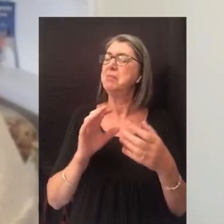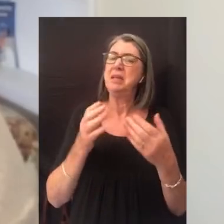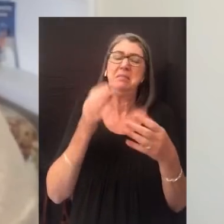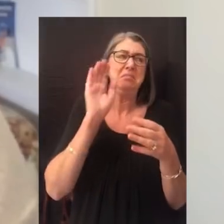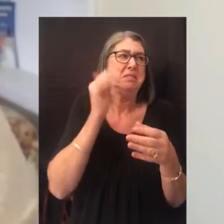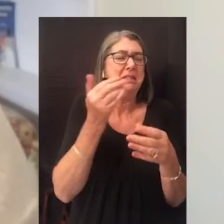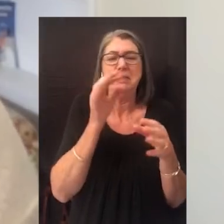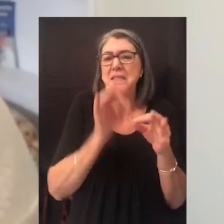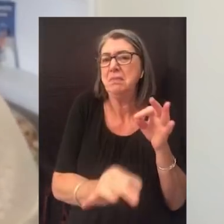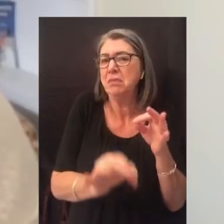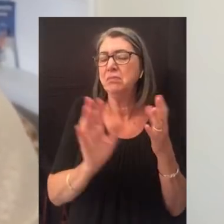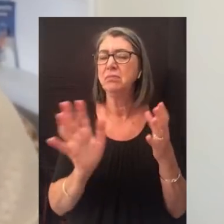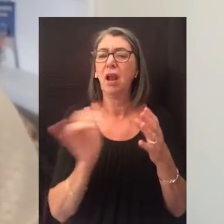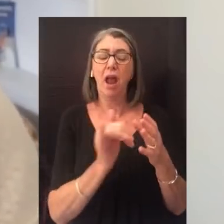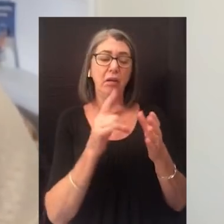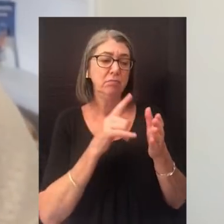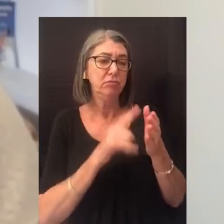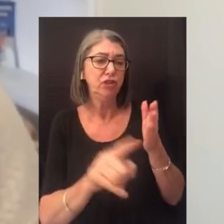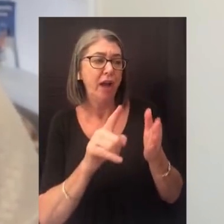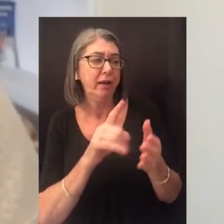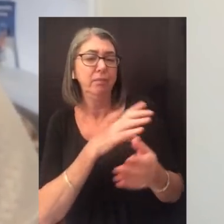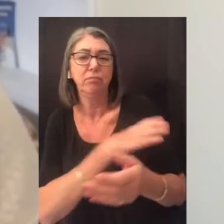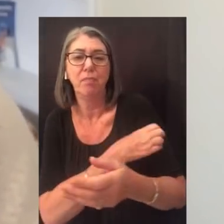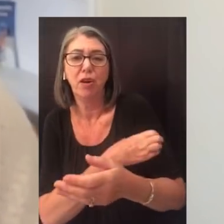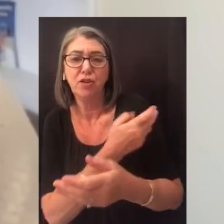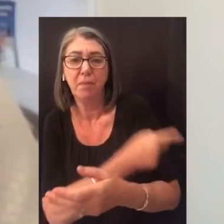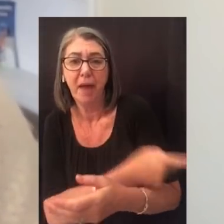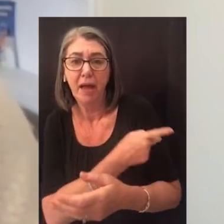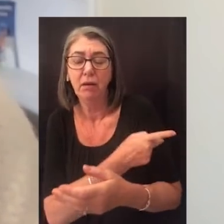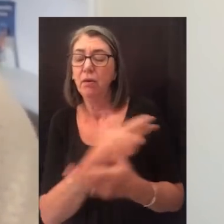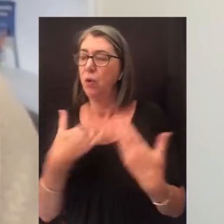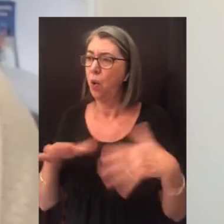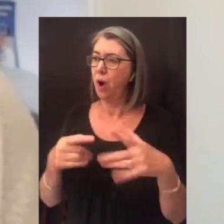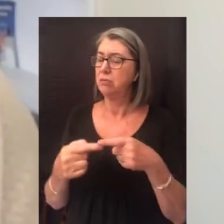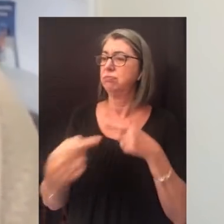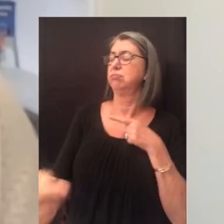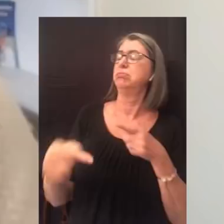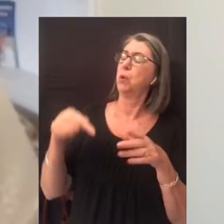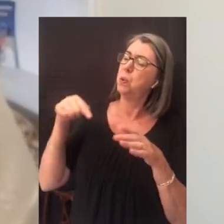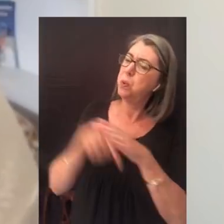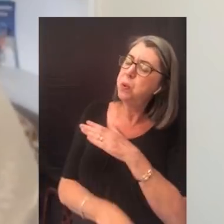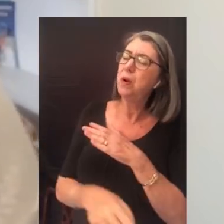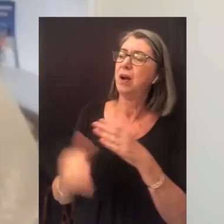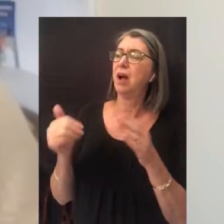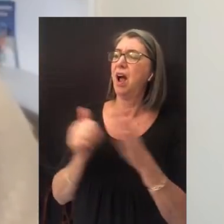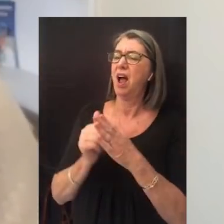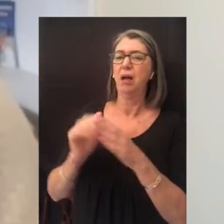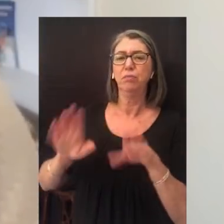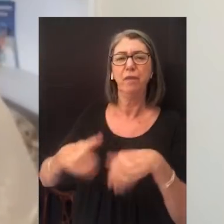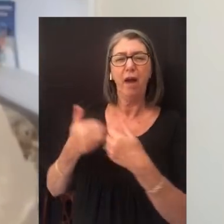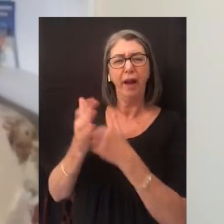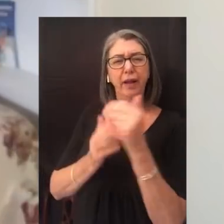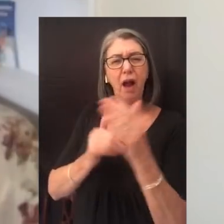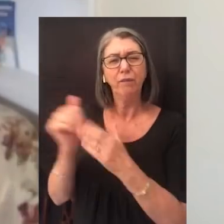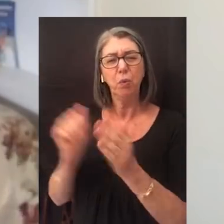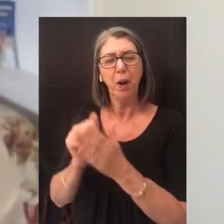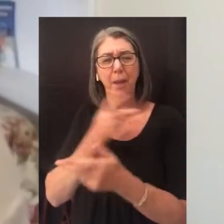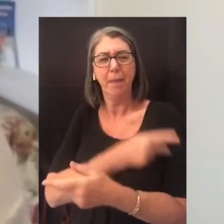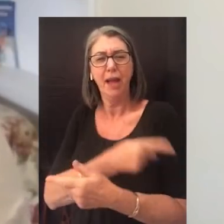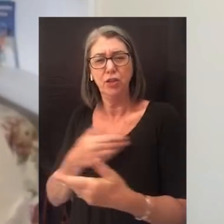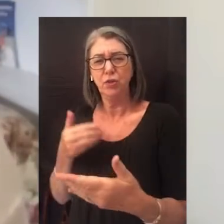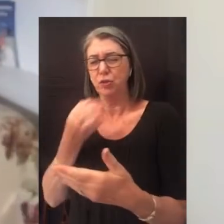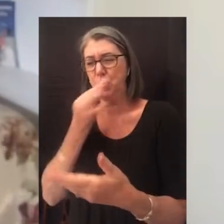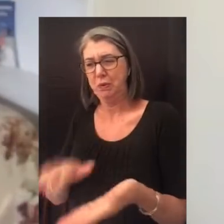as seemingly small as checking a patient's blood pressure and as impactful as providing comfort when a patient is facing their last moments.